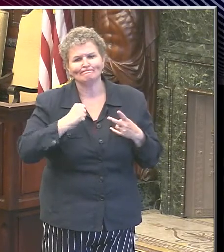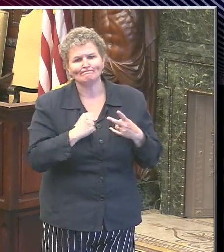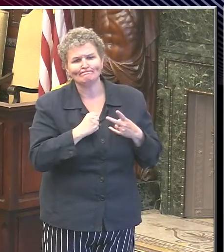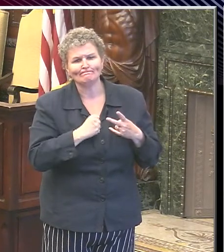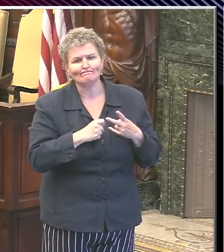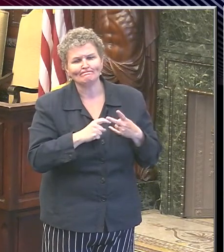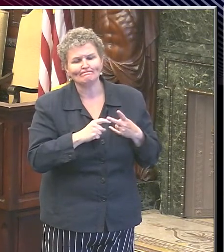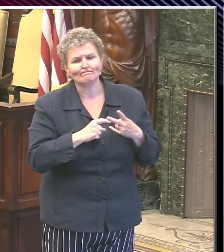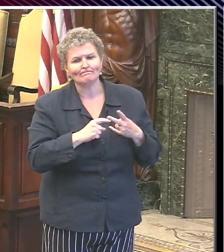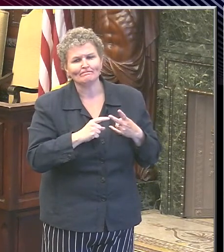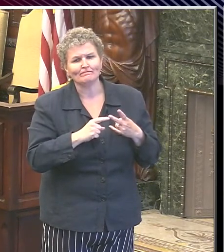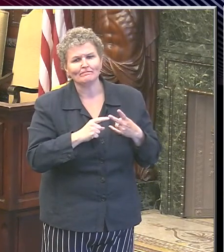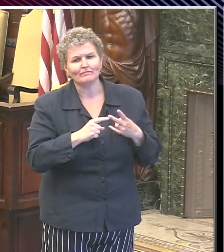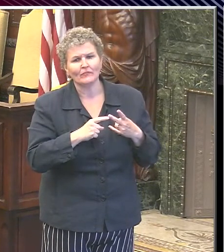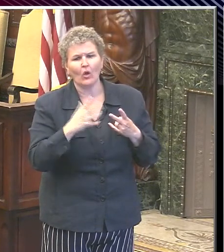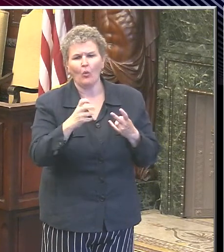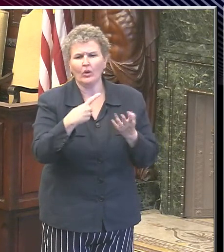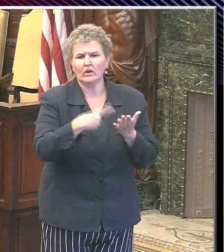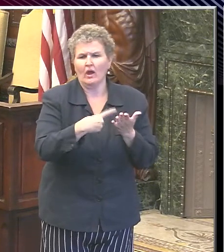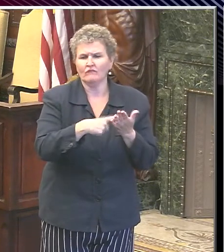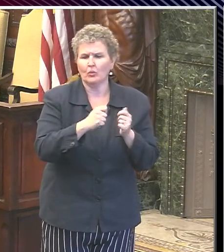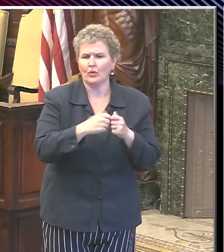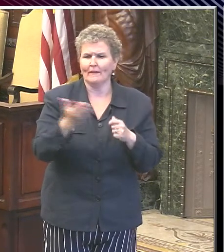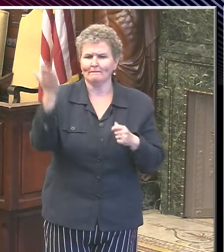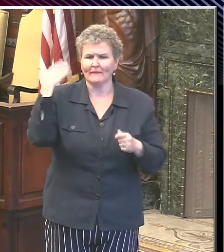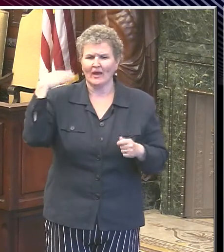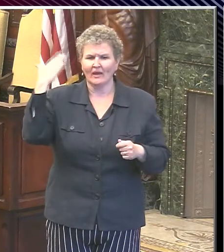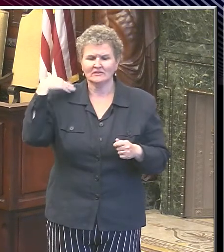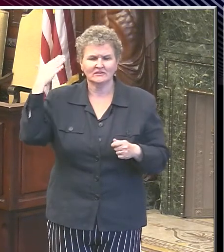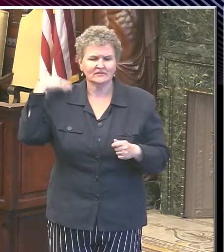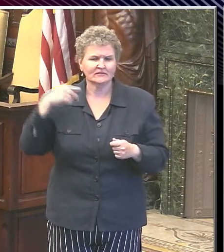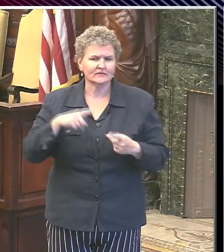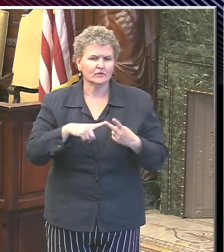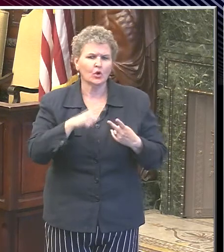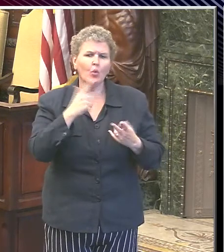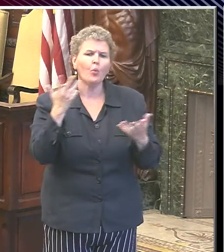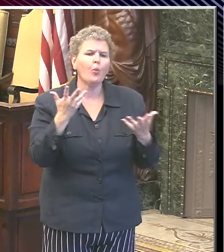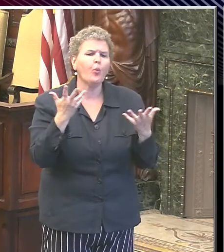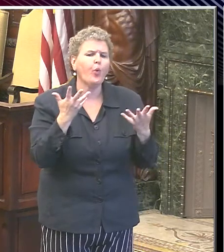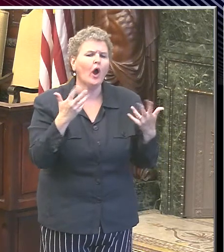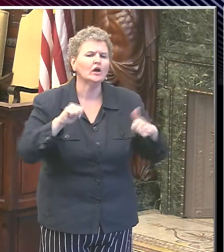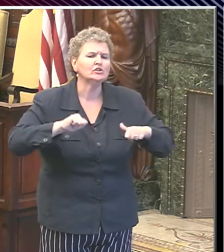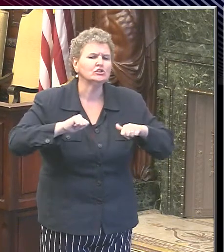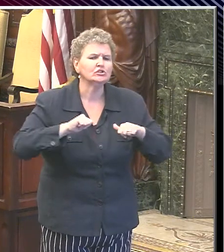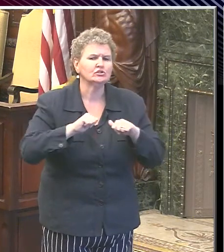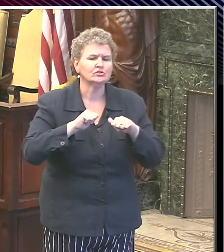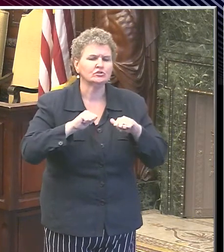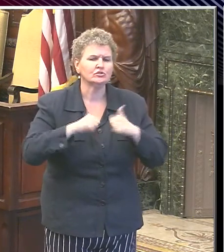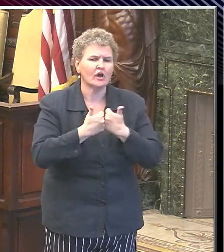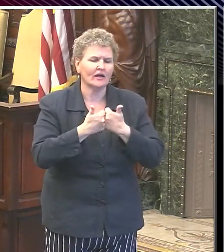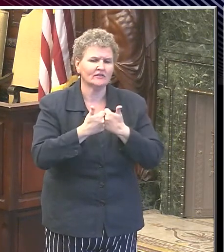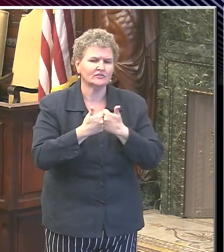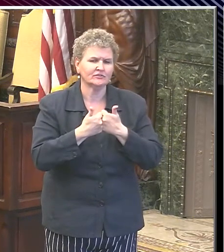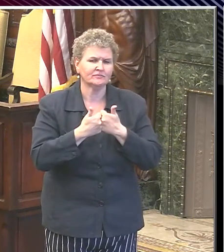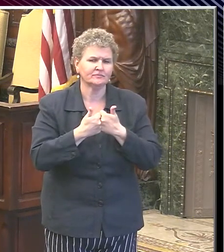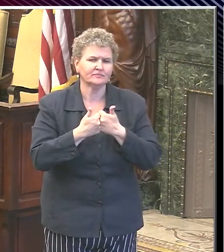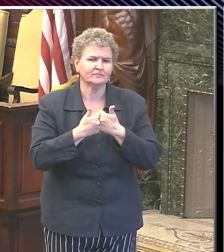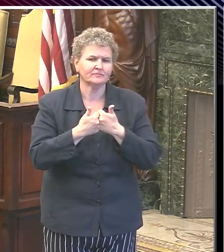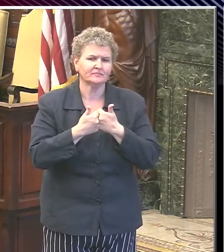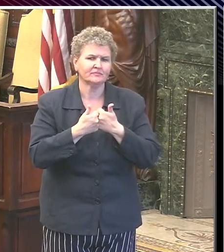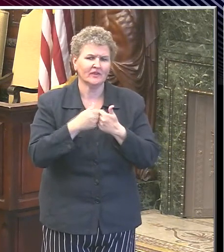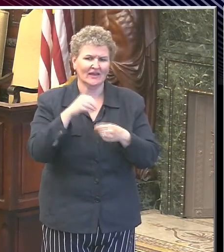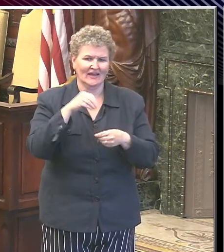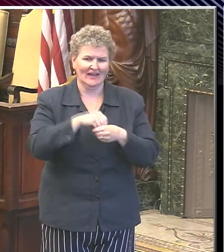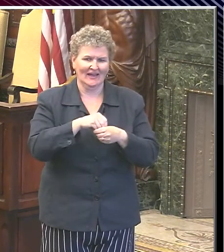conversations in the past. What is the challenges of being in an enclosed environment,